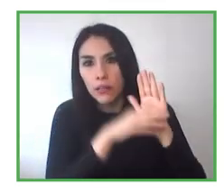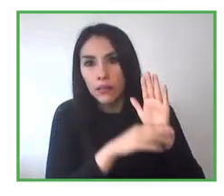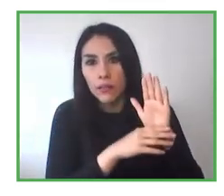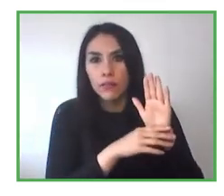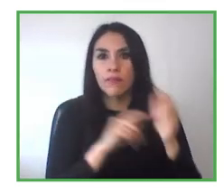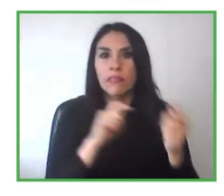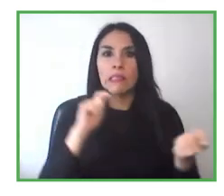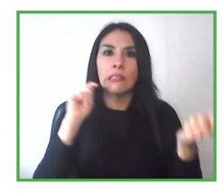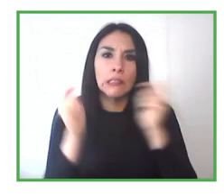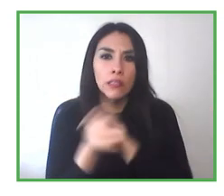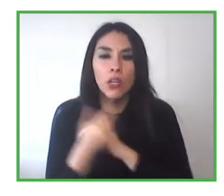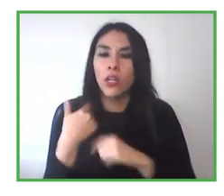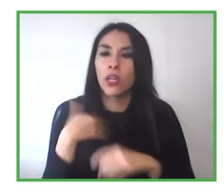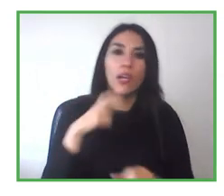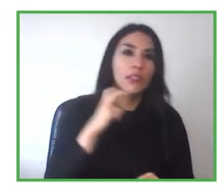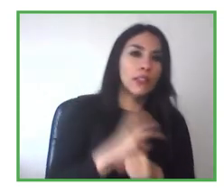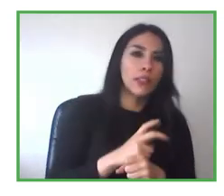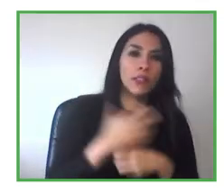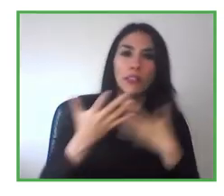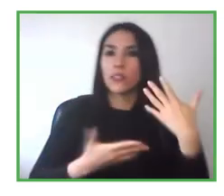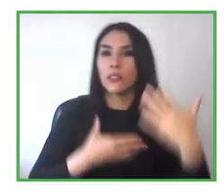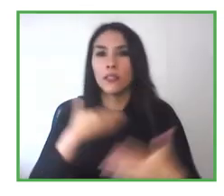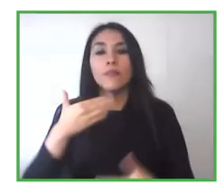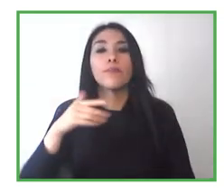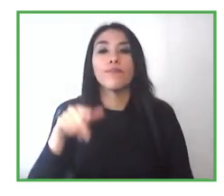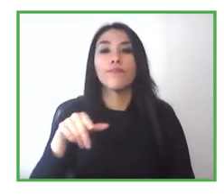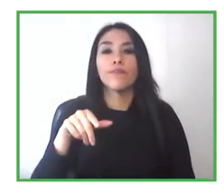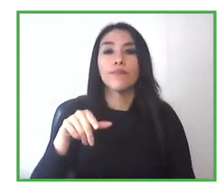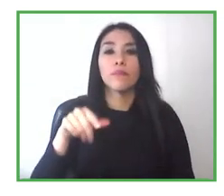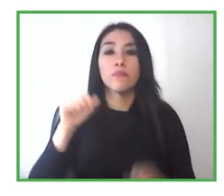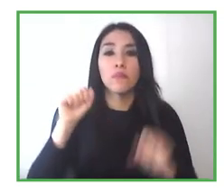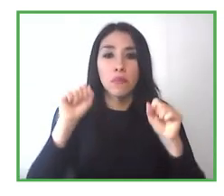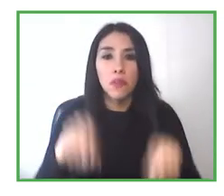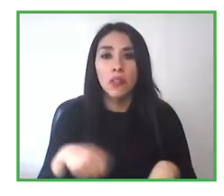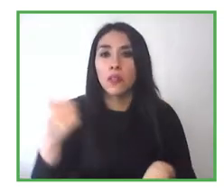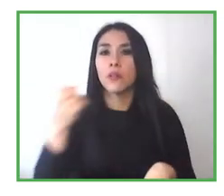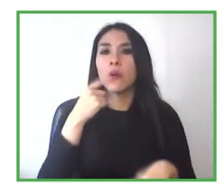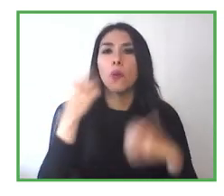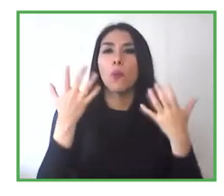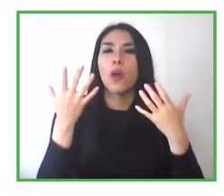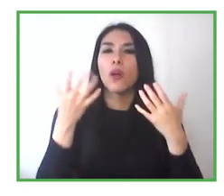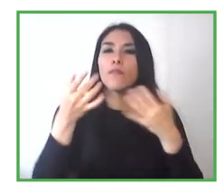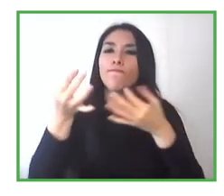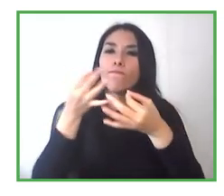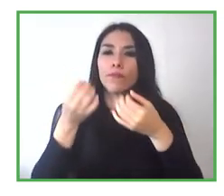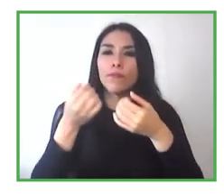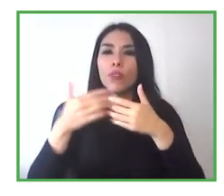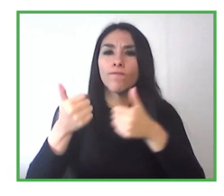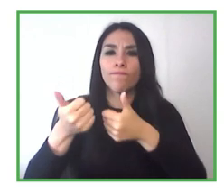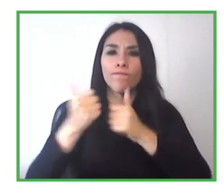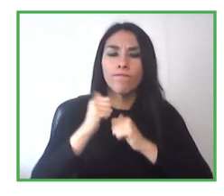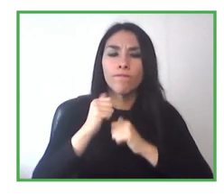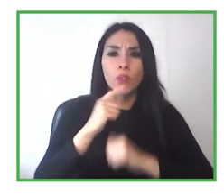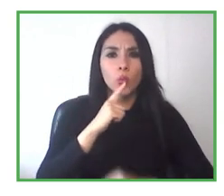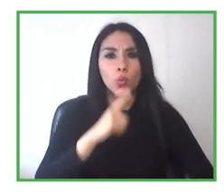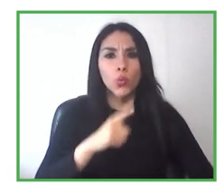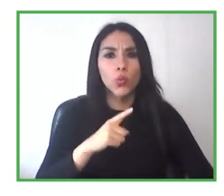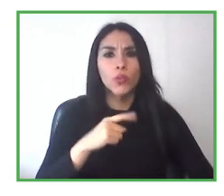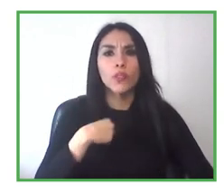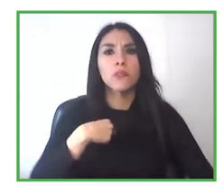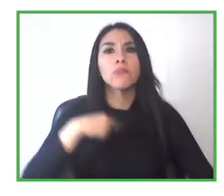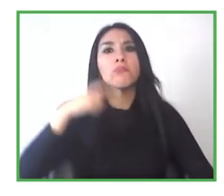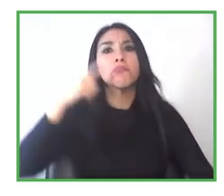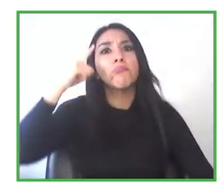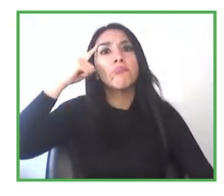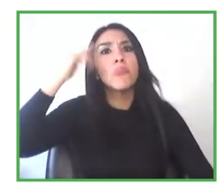what's the main challenges that you've presented, because due to the information that I have, if I did not hire people with disabilities,